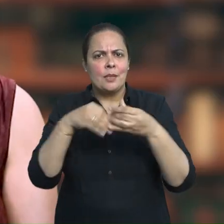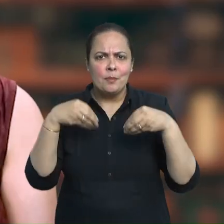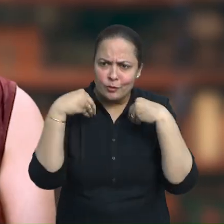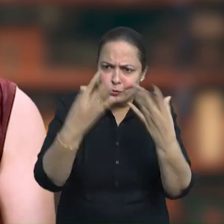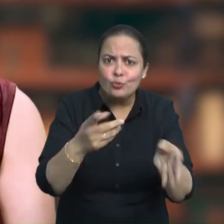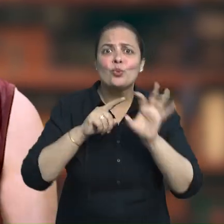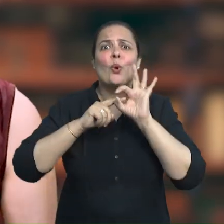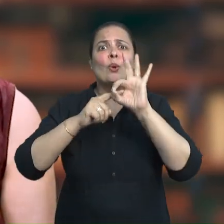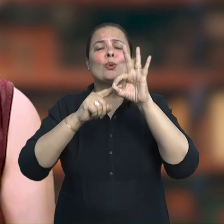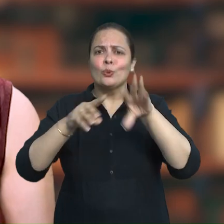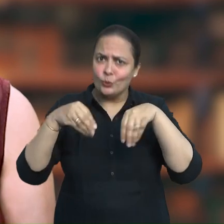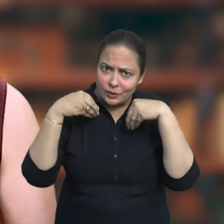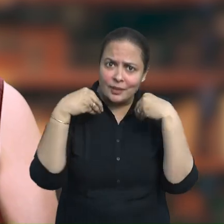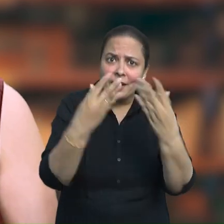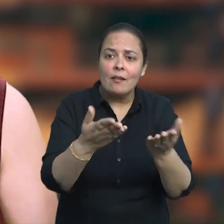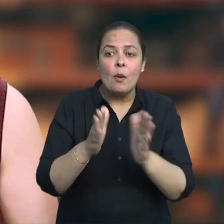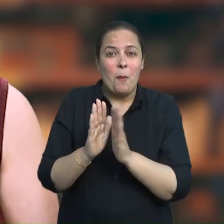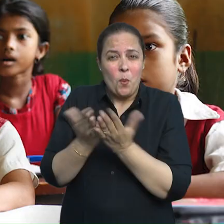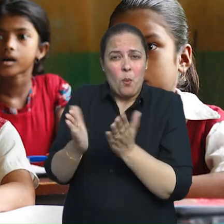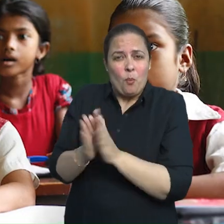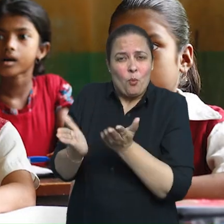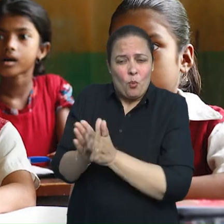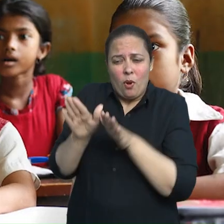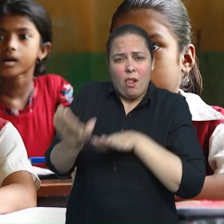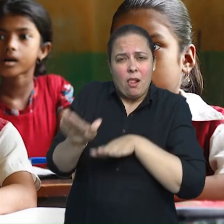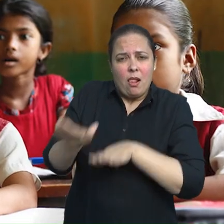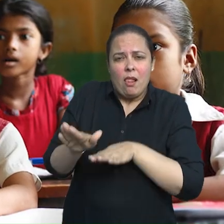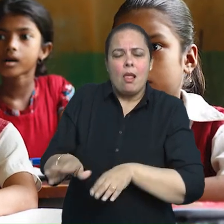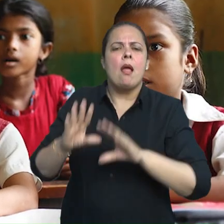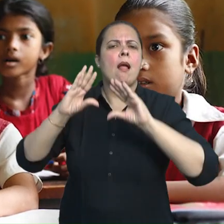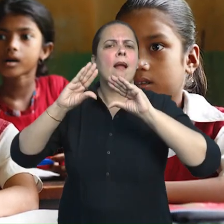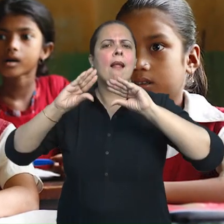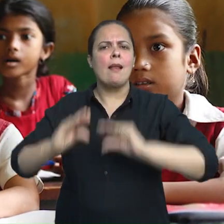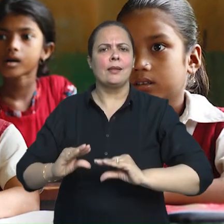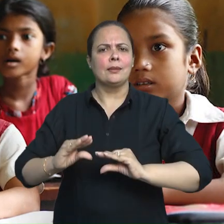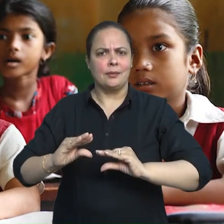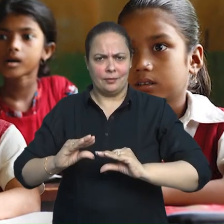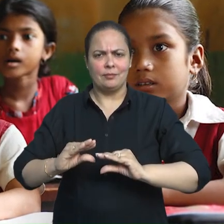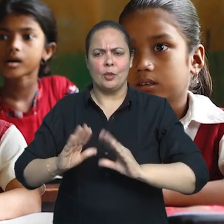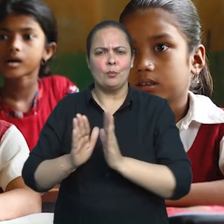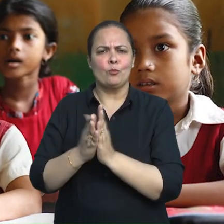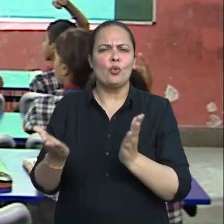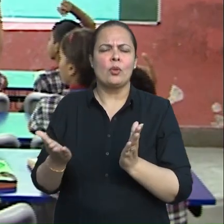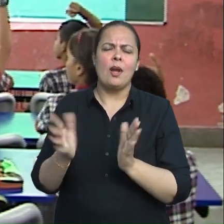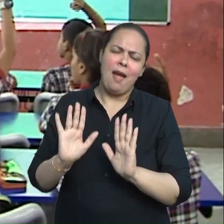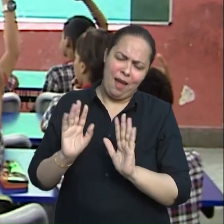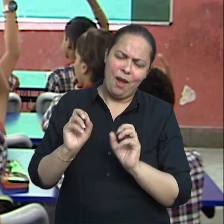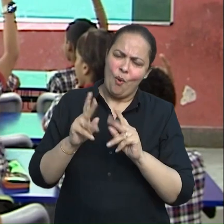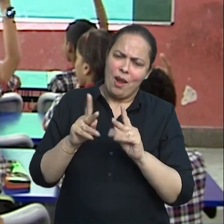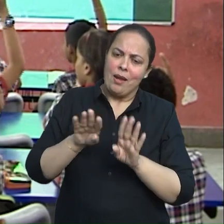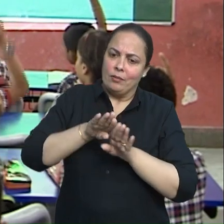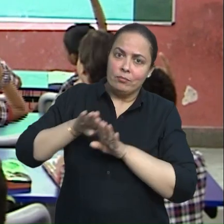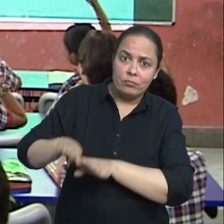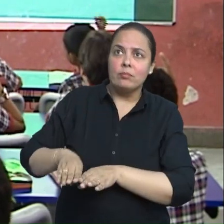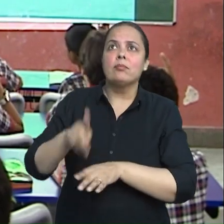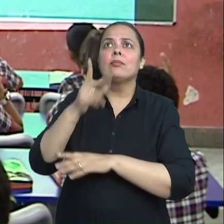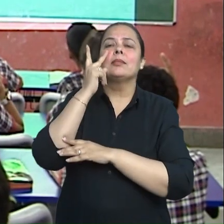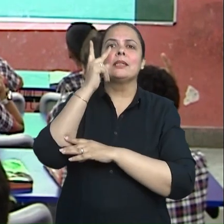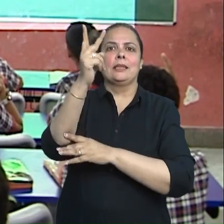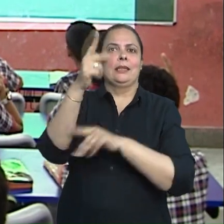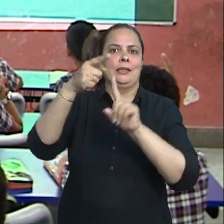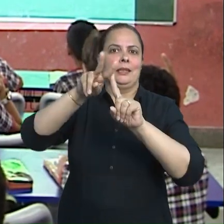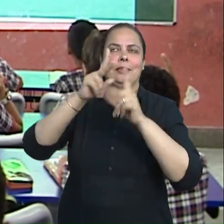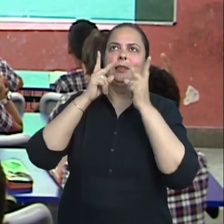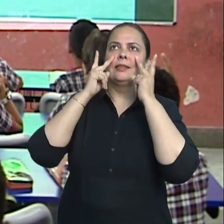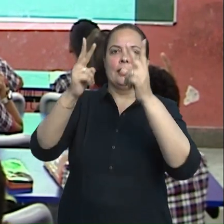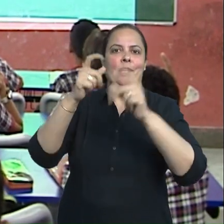The reliance on textbooks is also less and provides the scope for extending beyond the text. You can pause the video at a